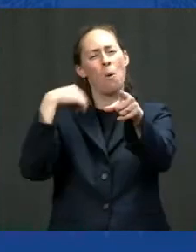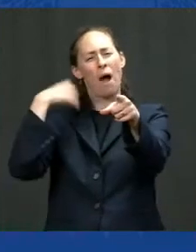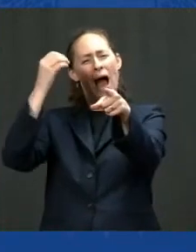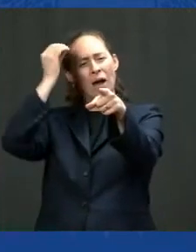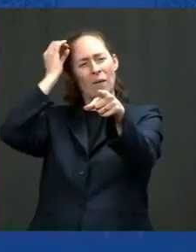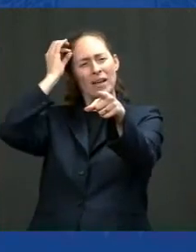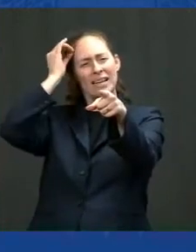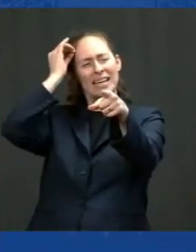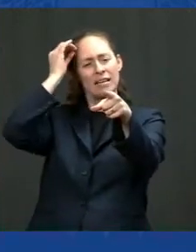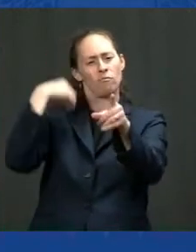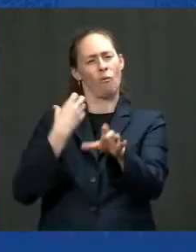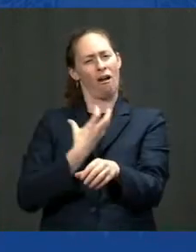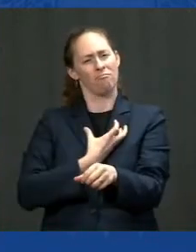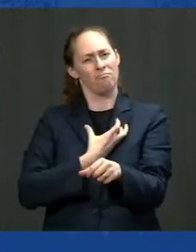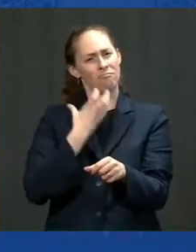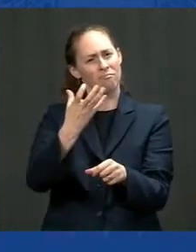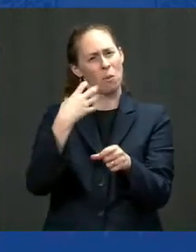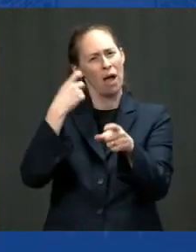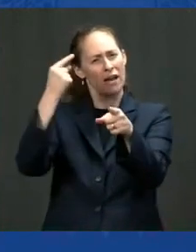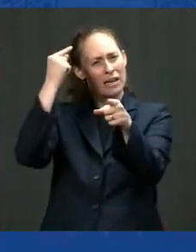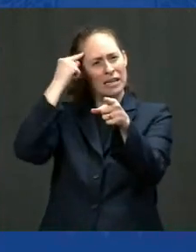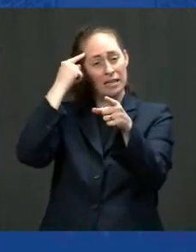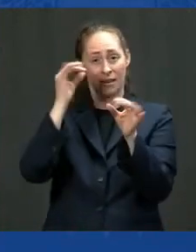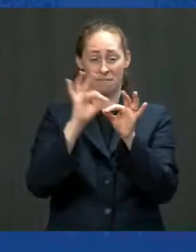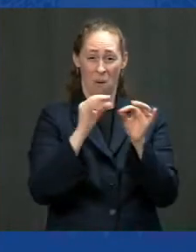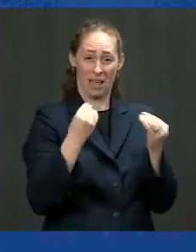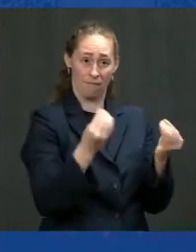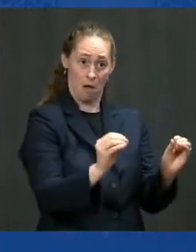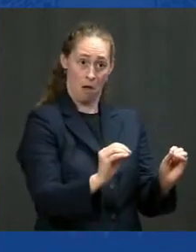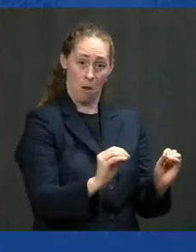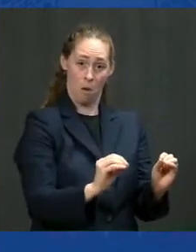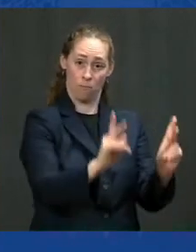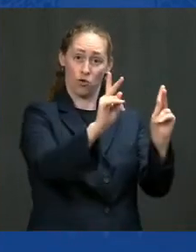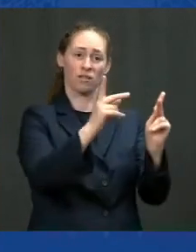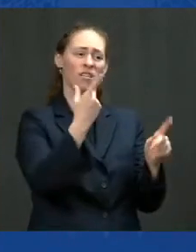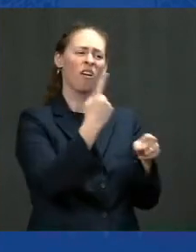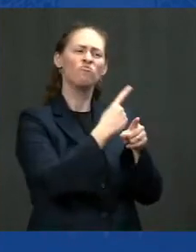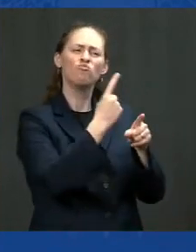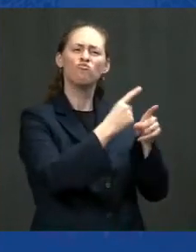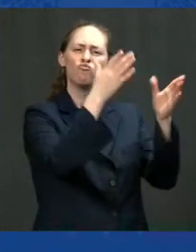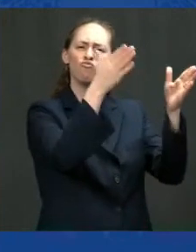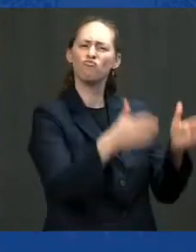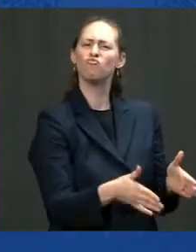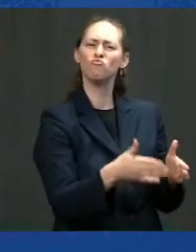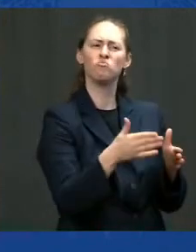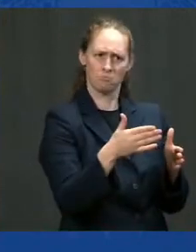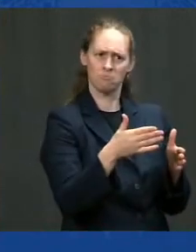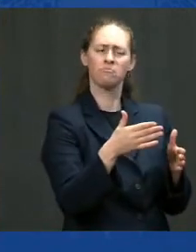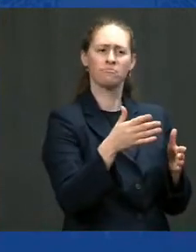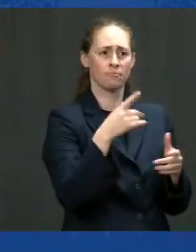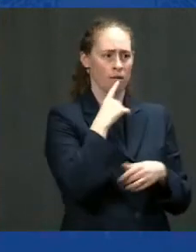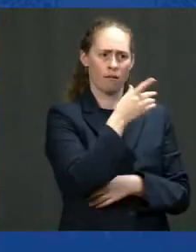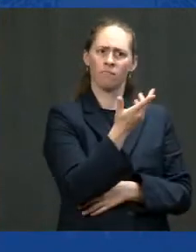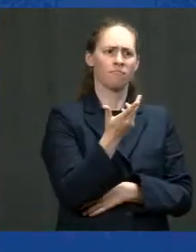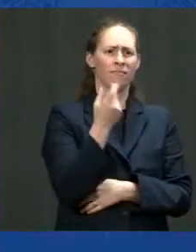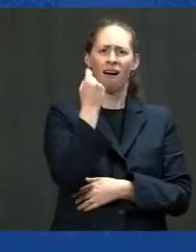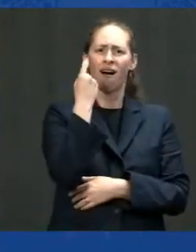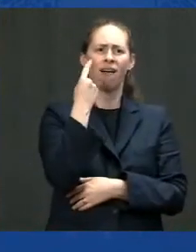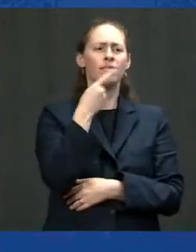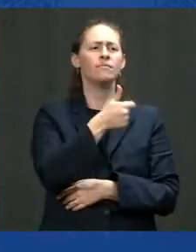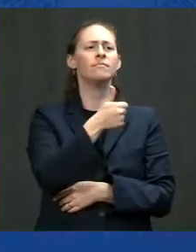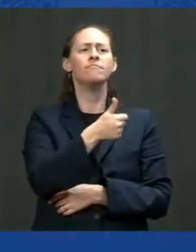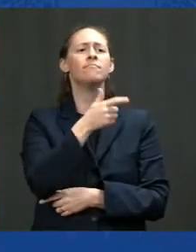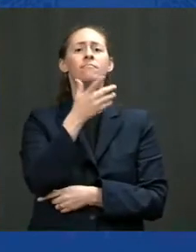are given half a chance ordinary americas the american people have never ever ever ever let their country down